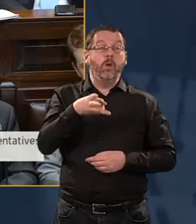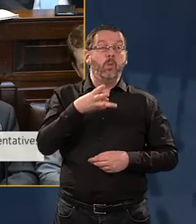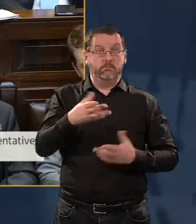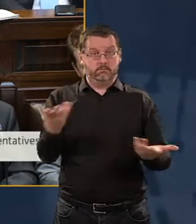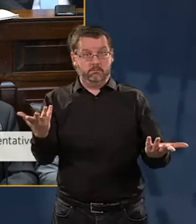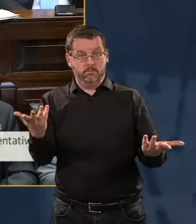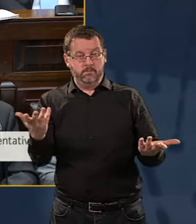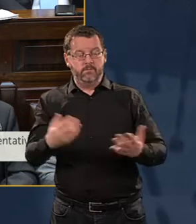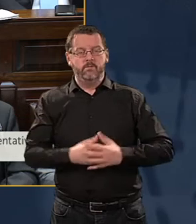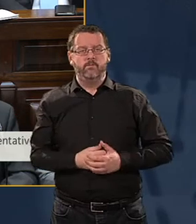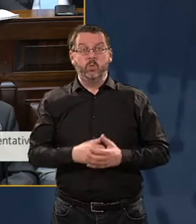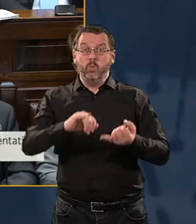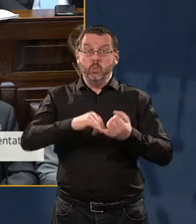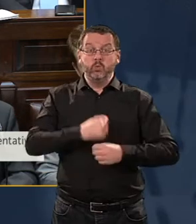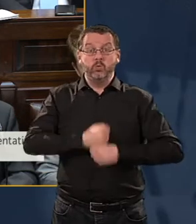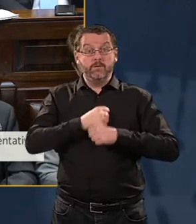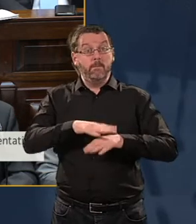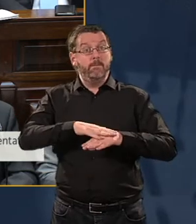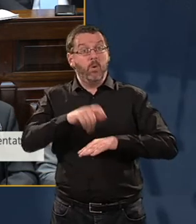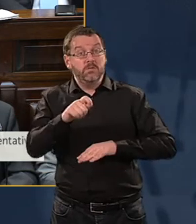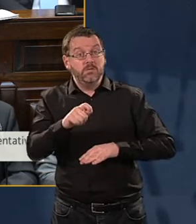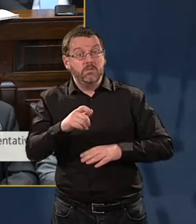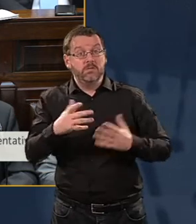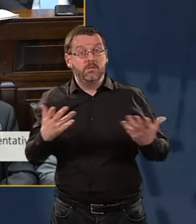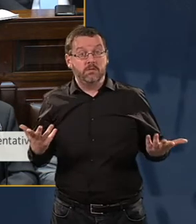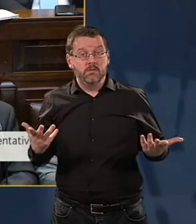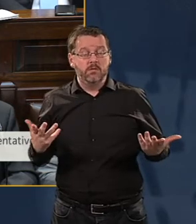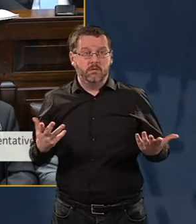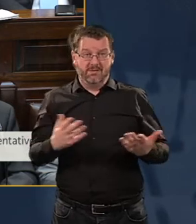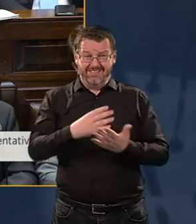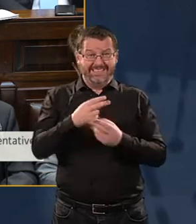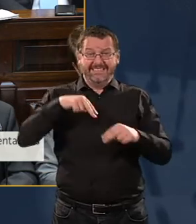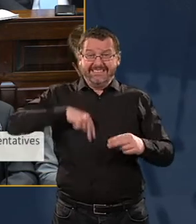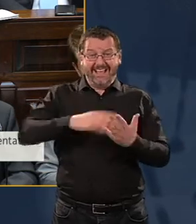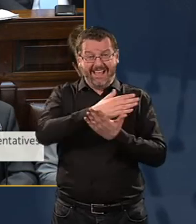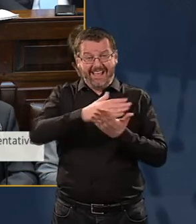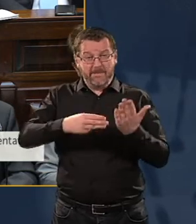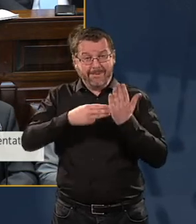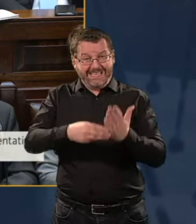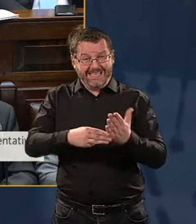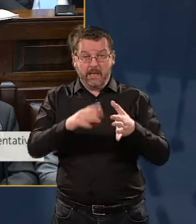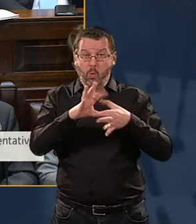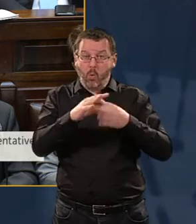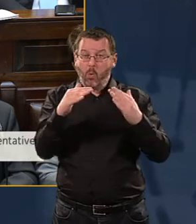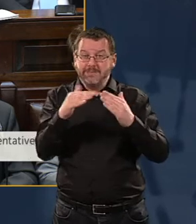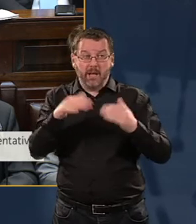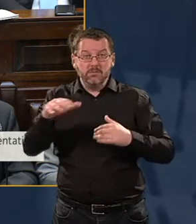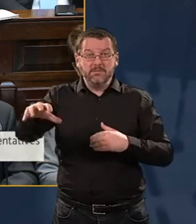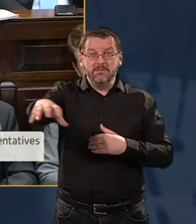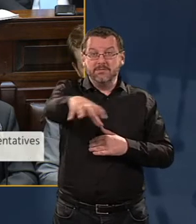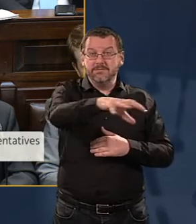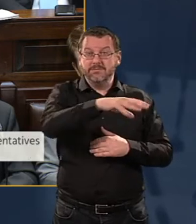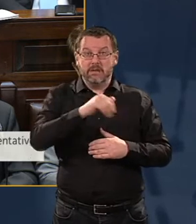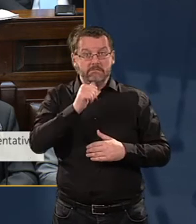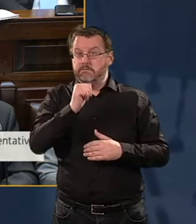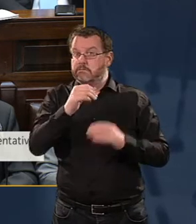casualty of this entire day back, Taoiseach, is the over half a million homes that are still without access to broadband.